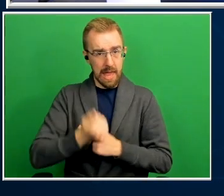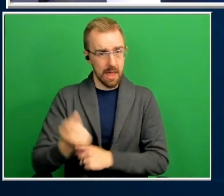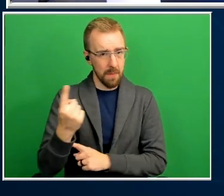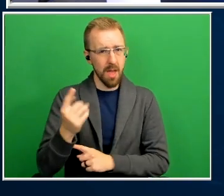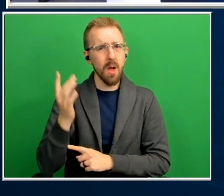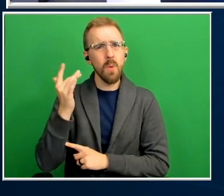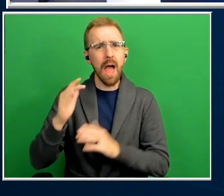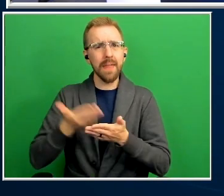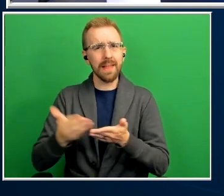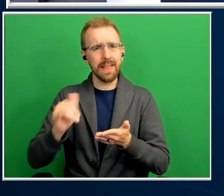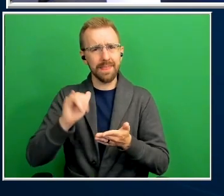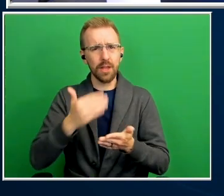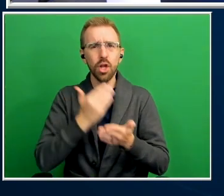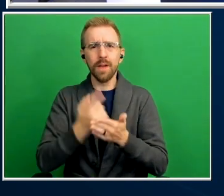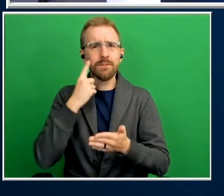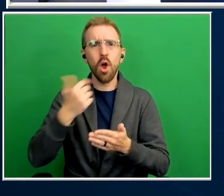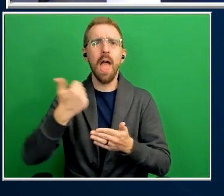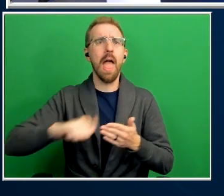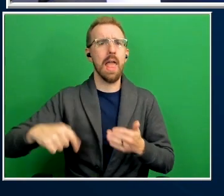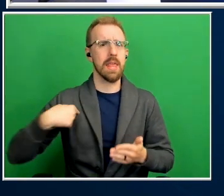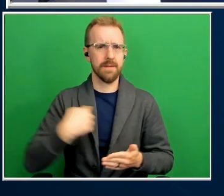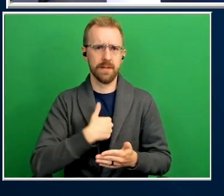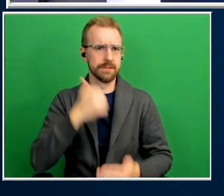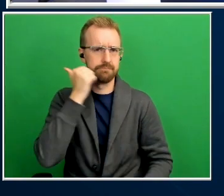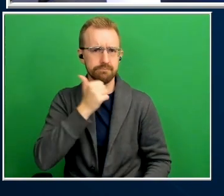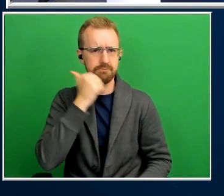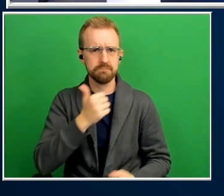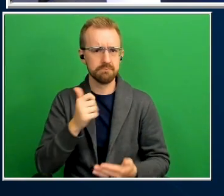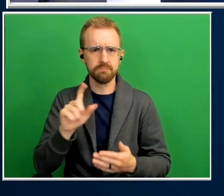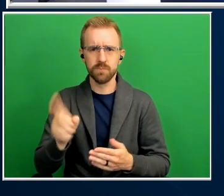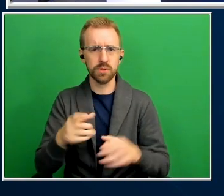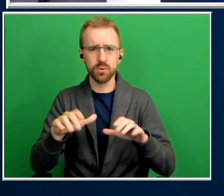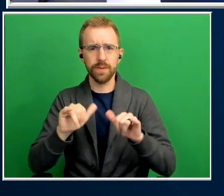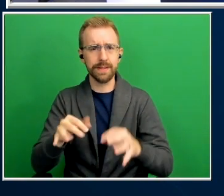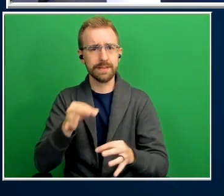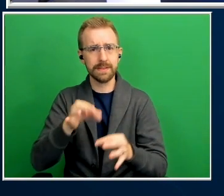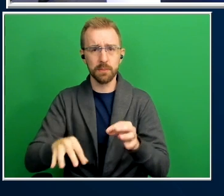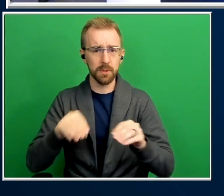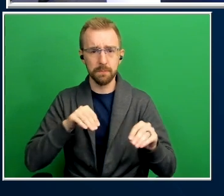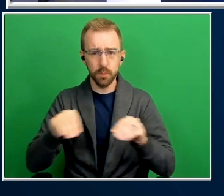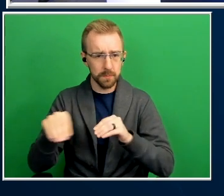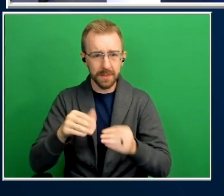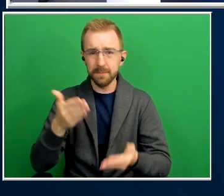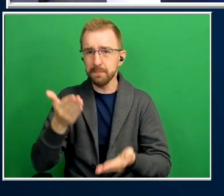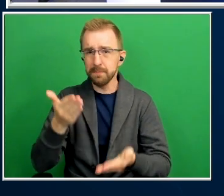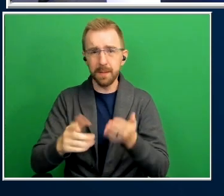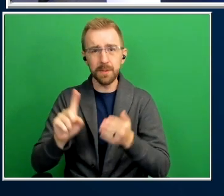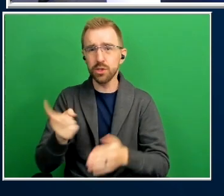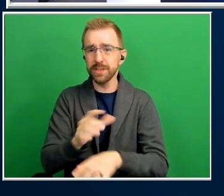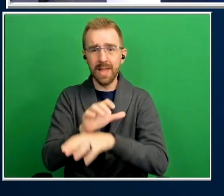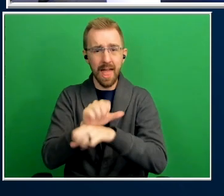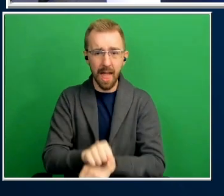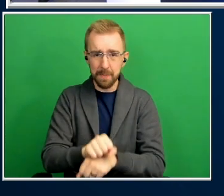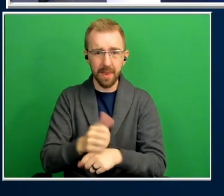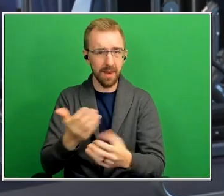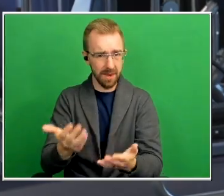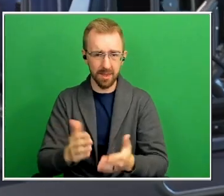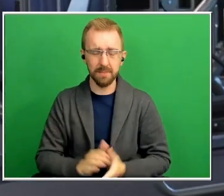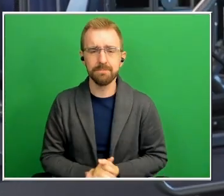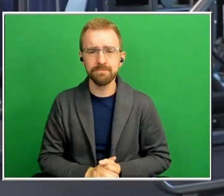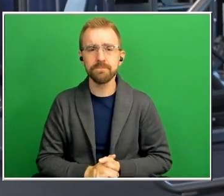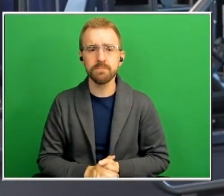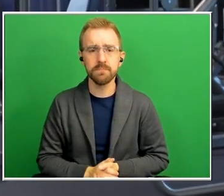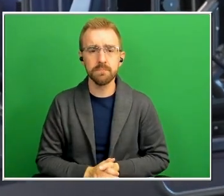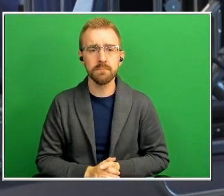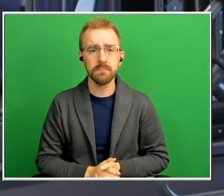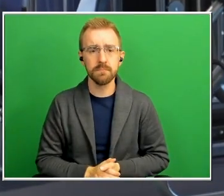good for any of us daily to just do these simple movements and maybe even just get in the habit of doing it absolutely